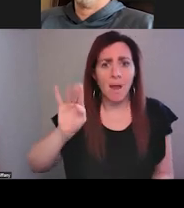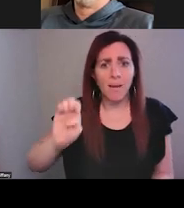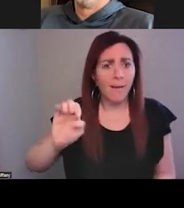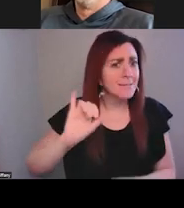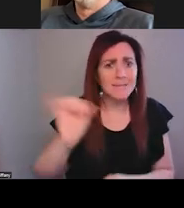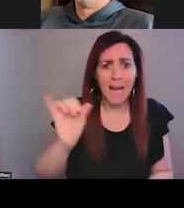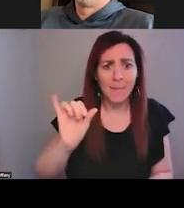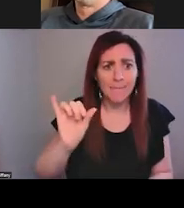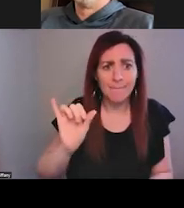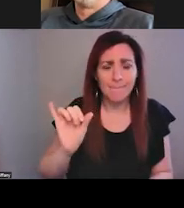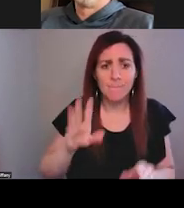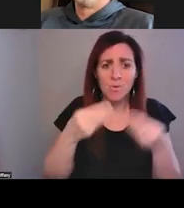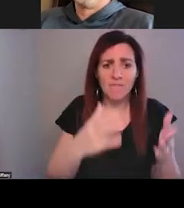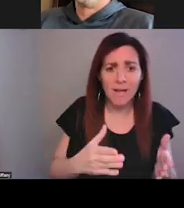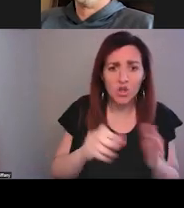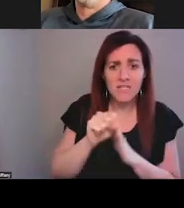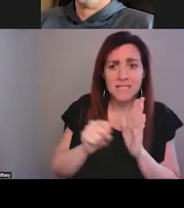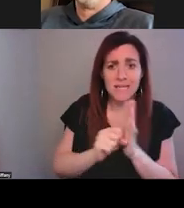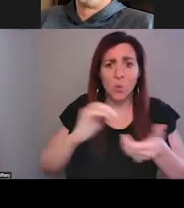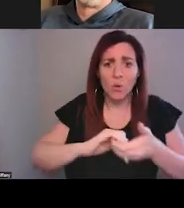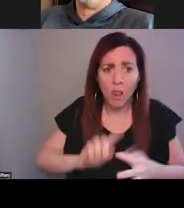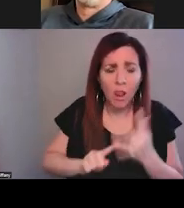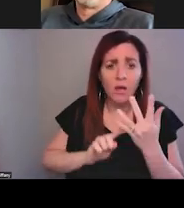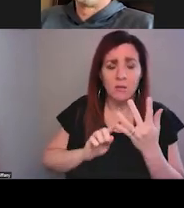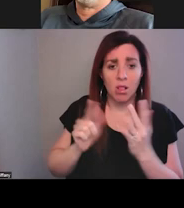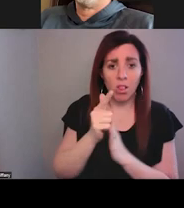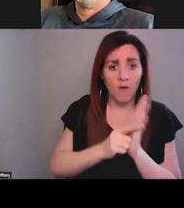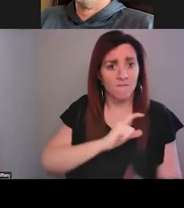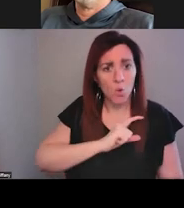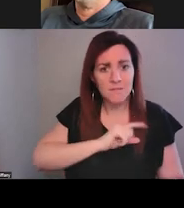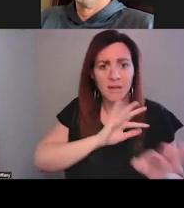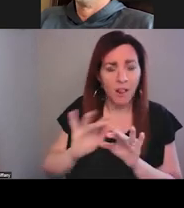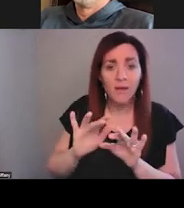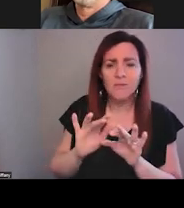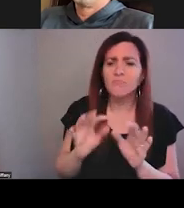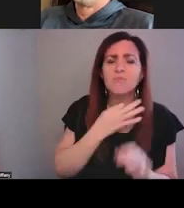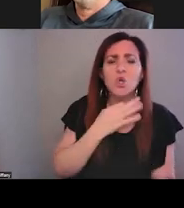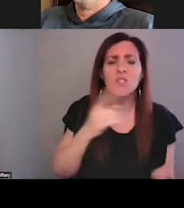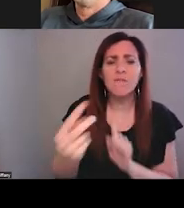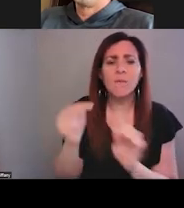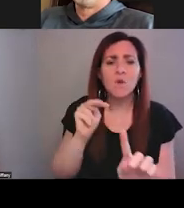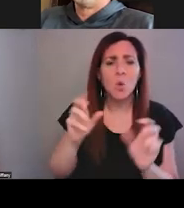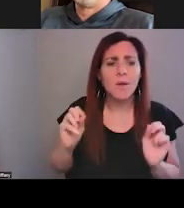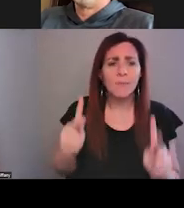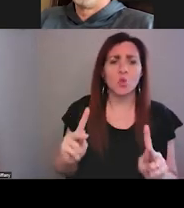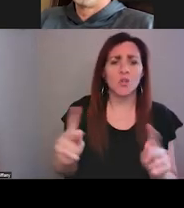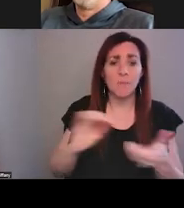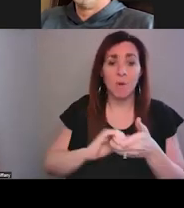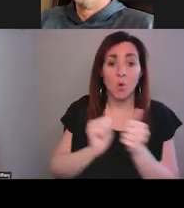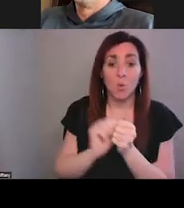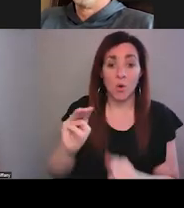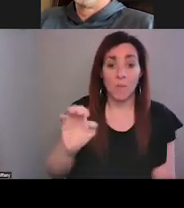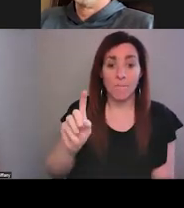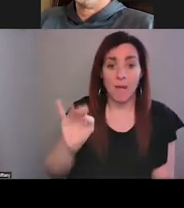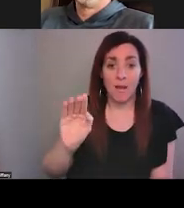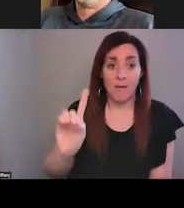stakeholders, law enforcement organizations. And we're just curious if that's something you view as an opportunity to partner with your Medicaid